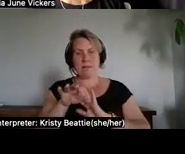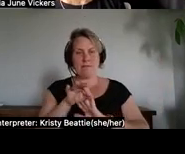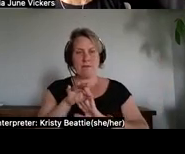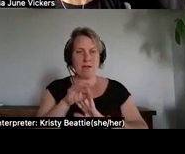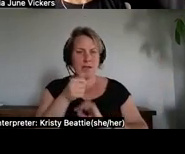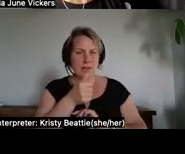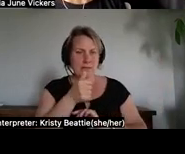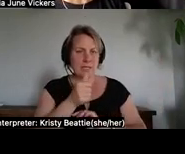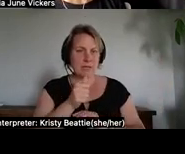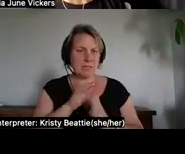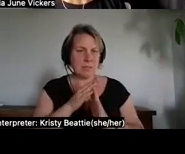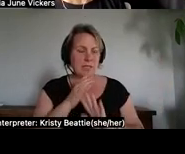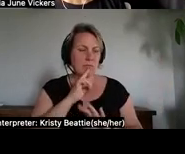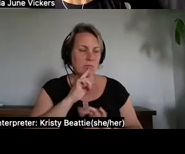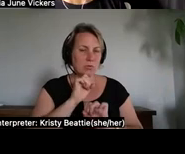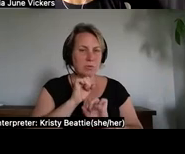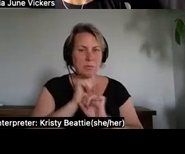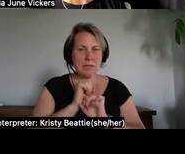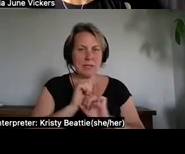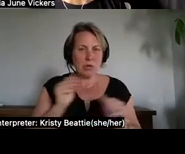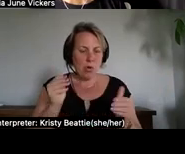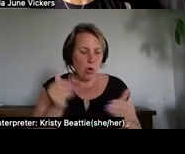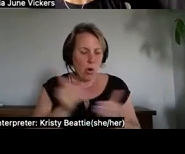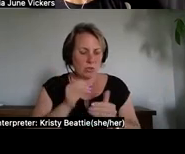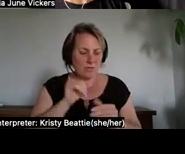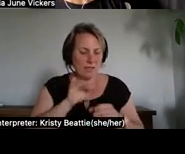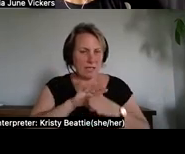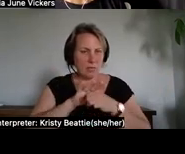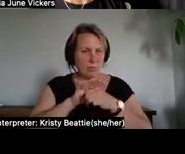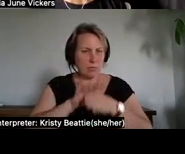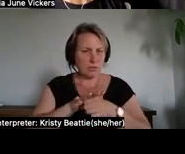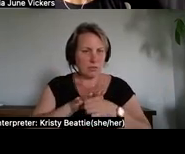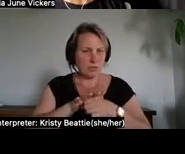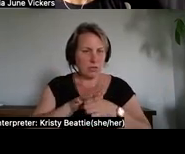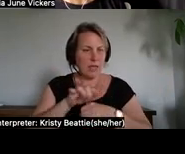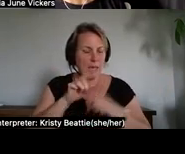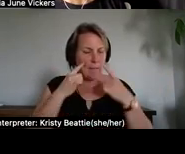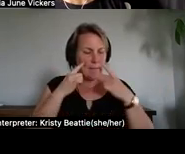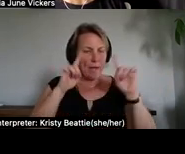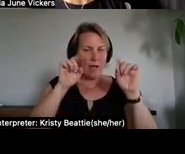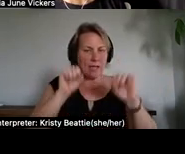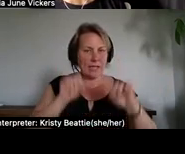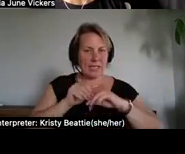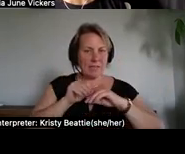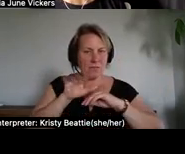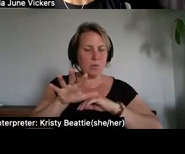the oppressor can they contribute to the midwifery of their liberating pedagogy